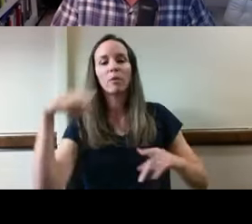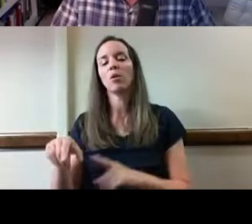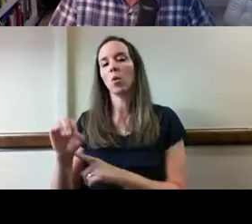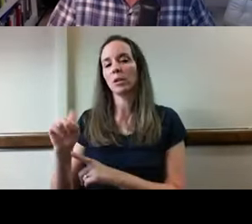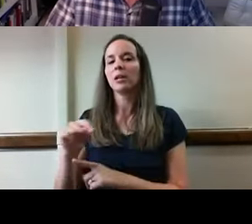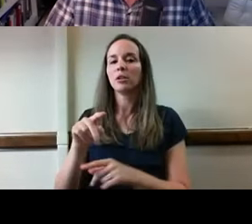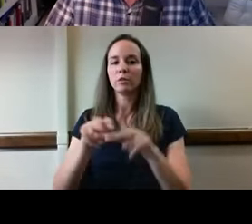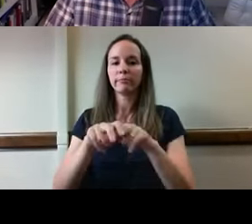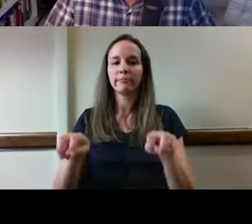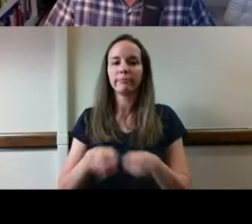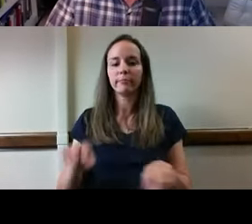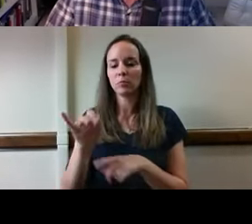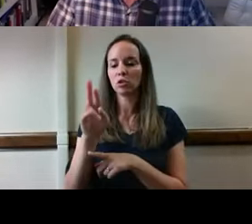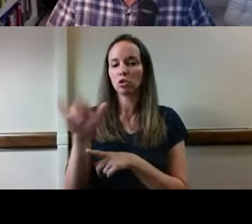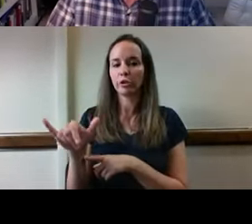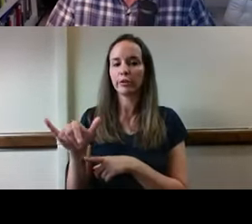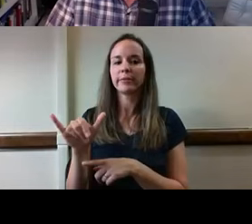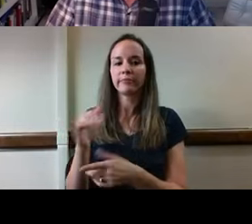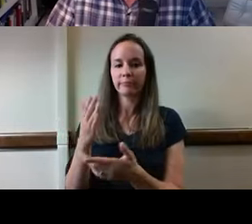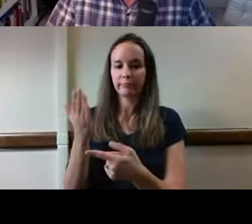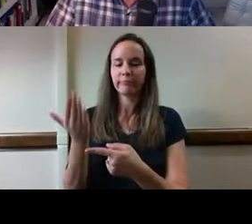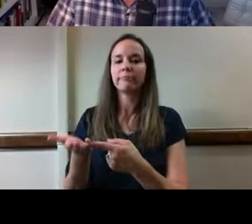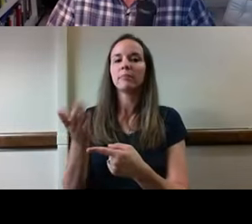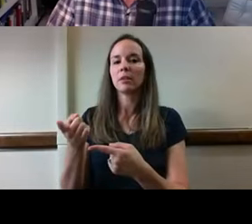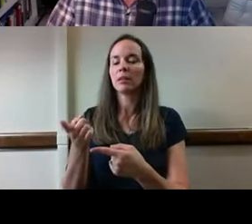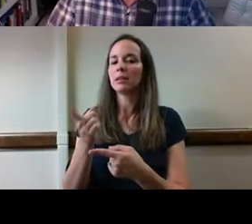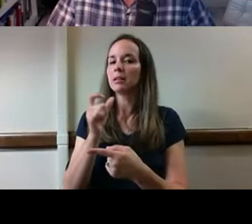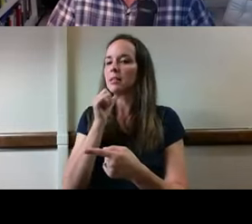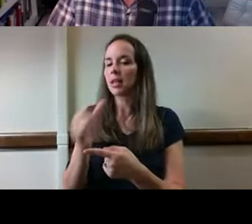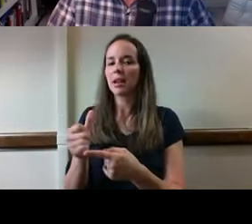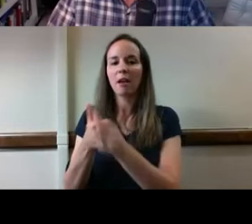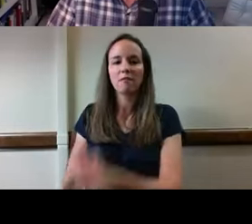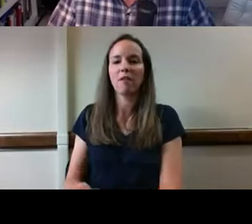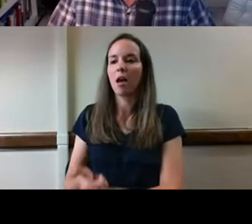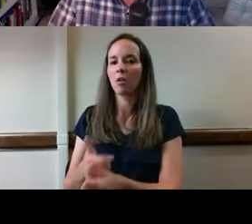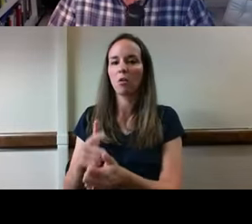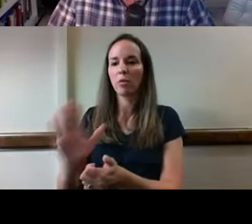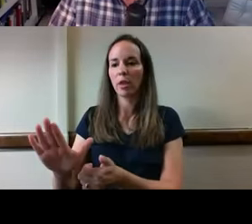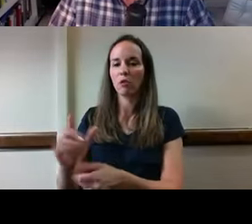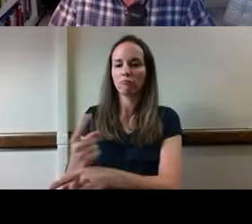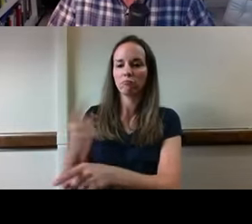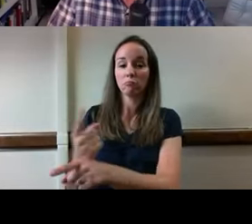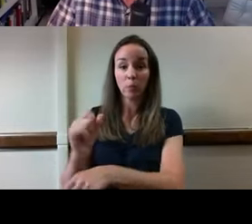a breach of duty. There was a deviation from the accepted standard of care.